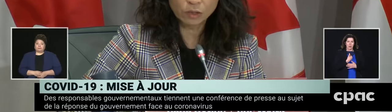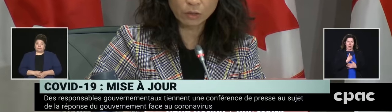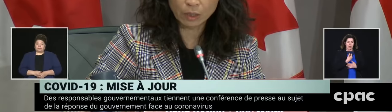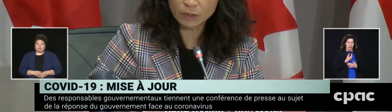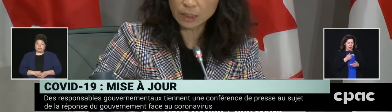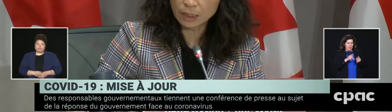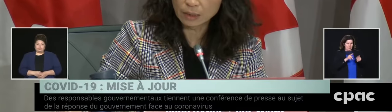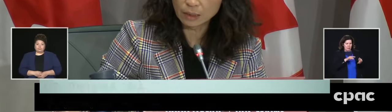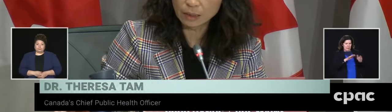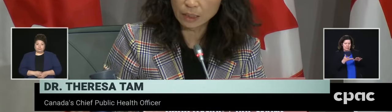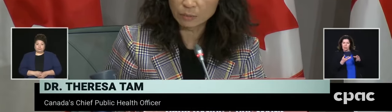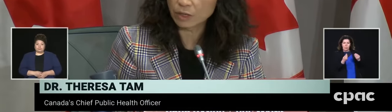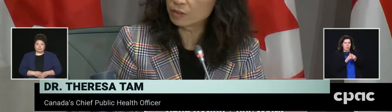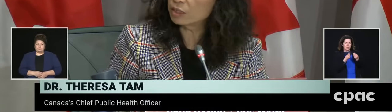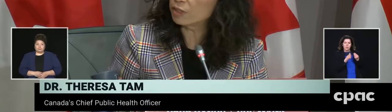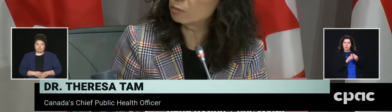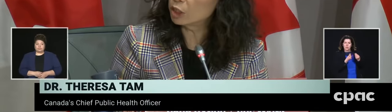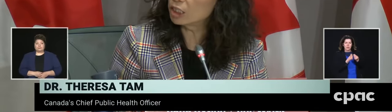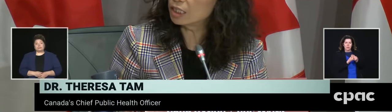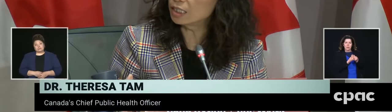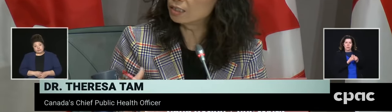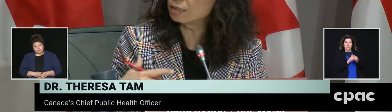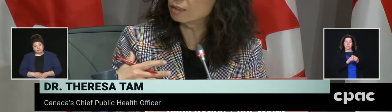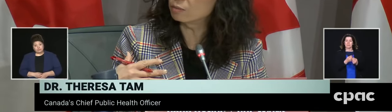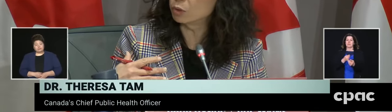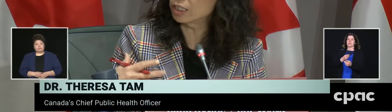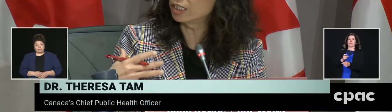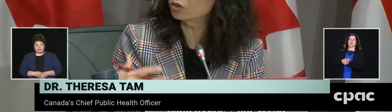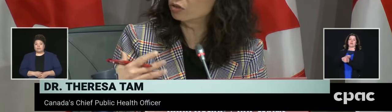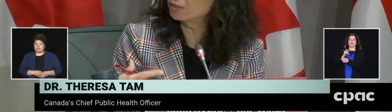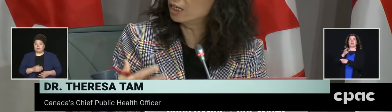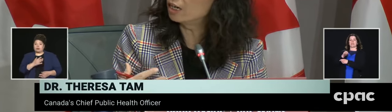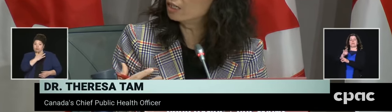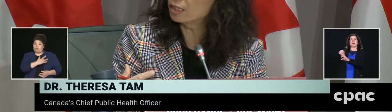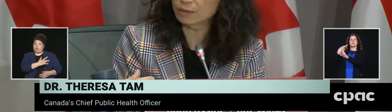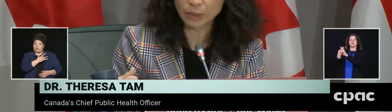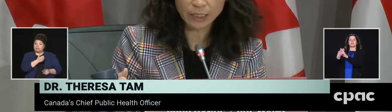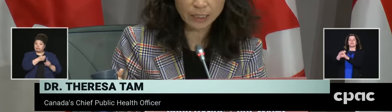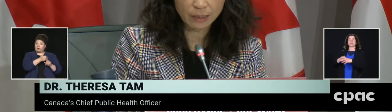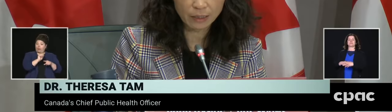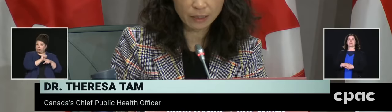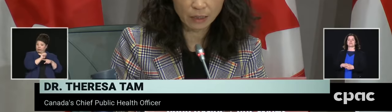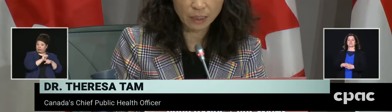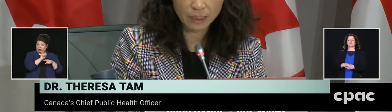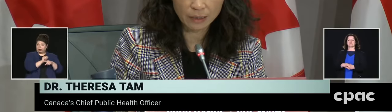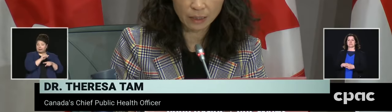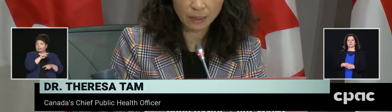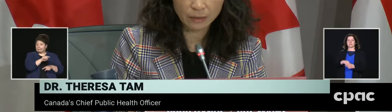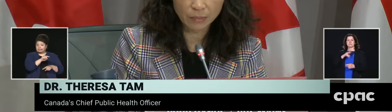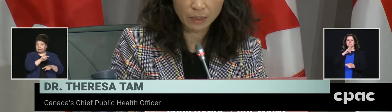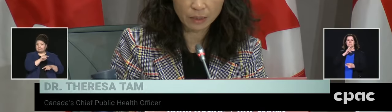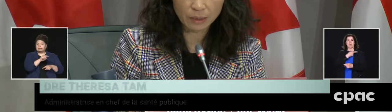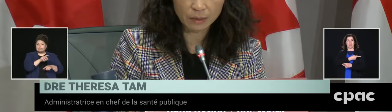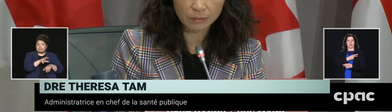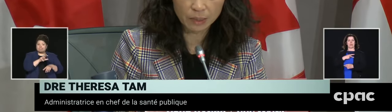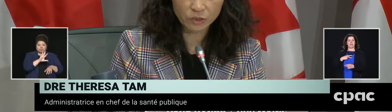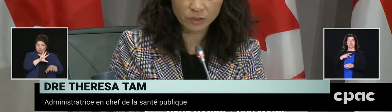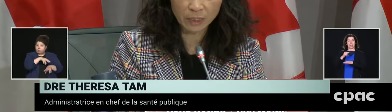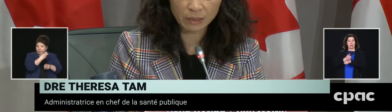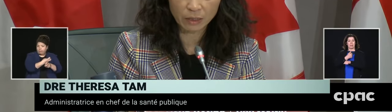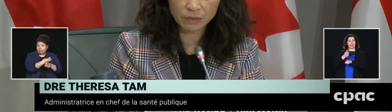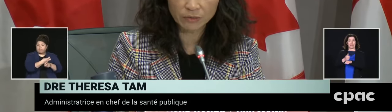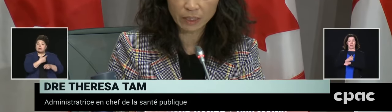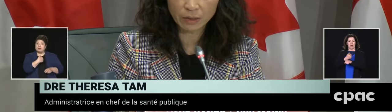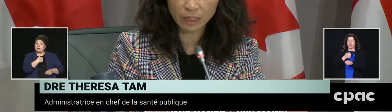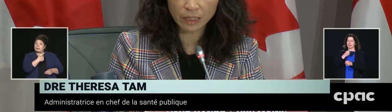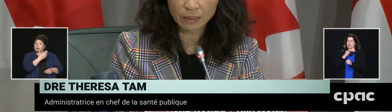So, obviously, the province of Alberta is working extremely hard and my colleague, the